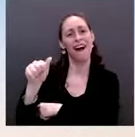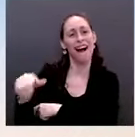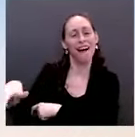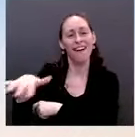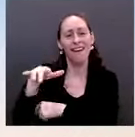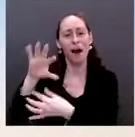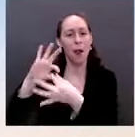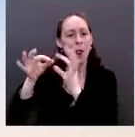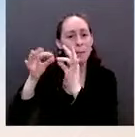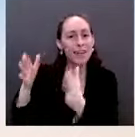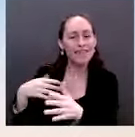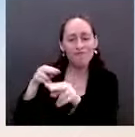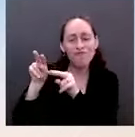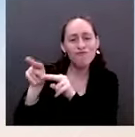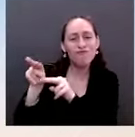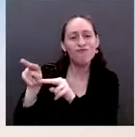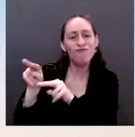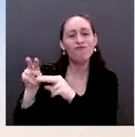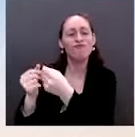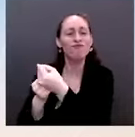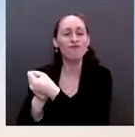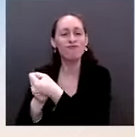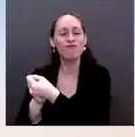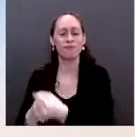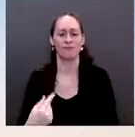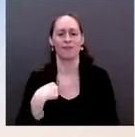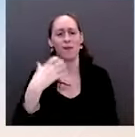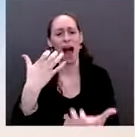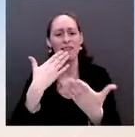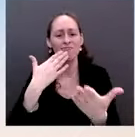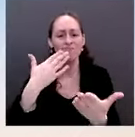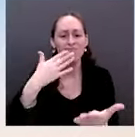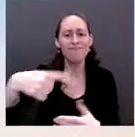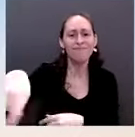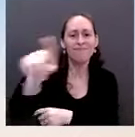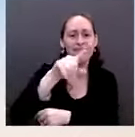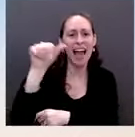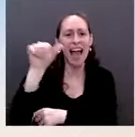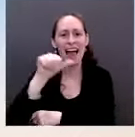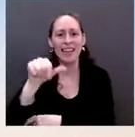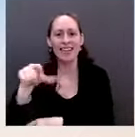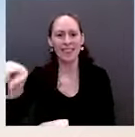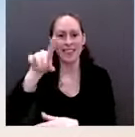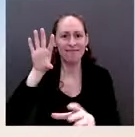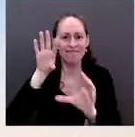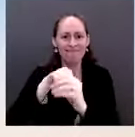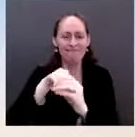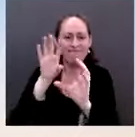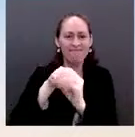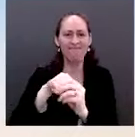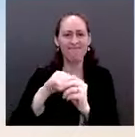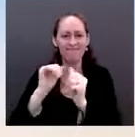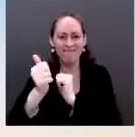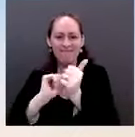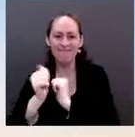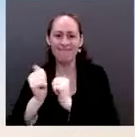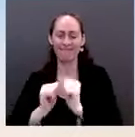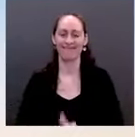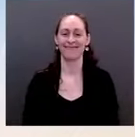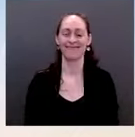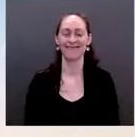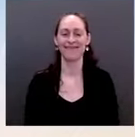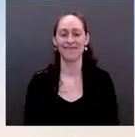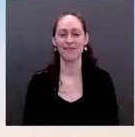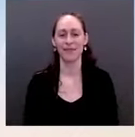they have sacrificed over the course of time. Lots of athletes to watch. I'll just give a plug because I'm an